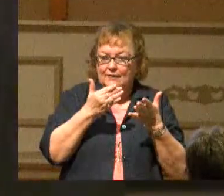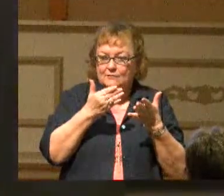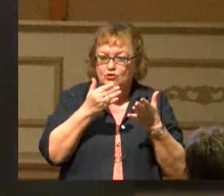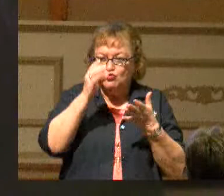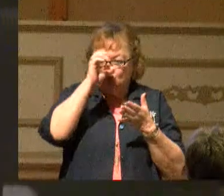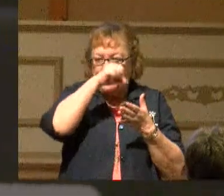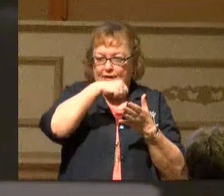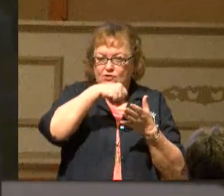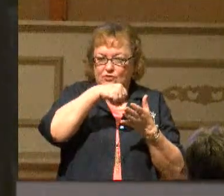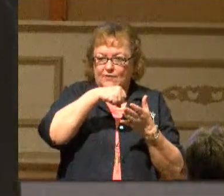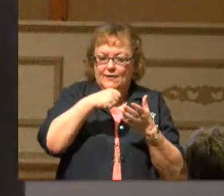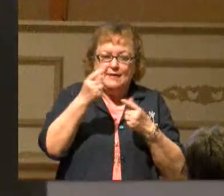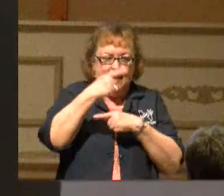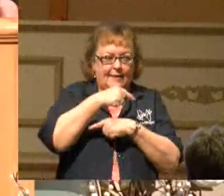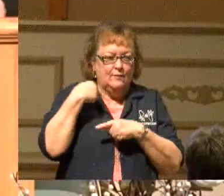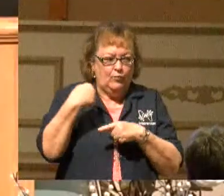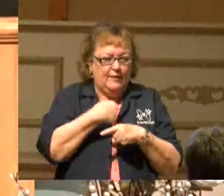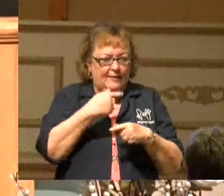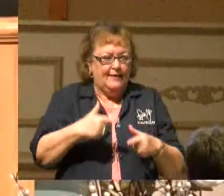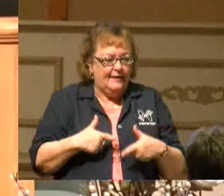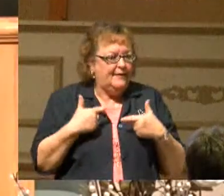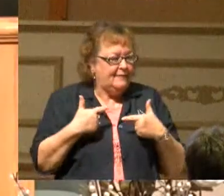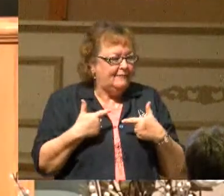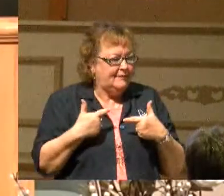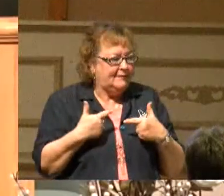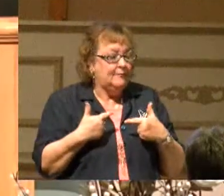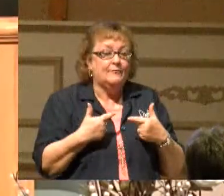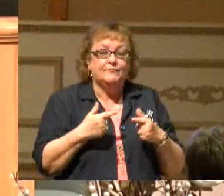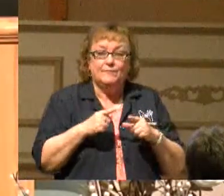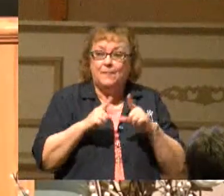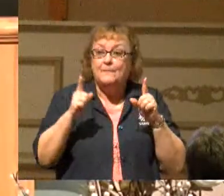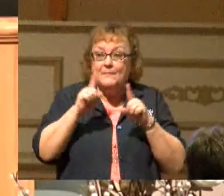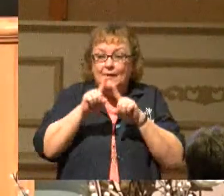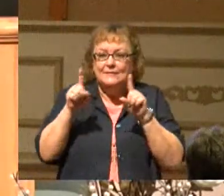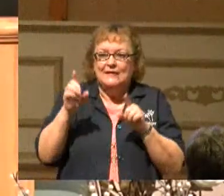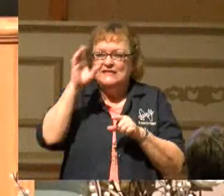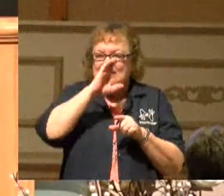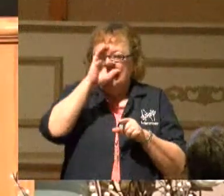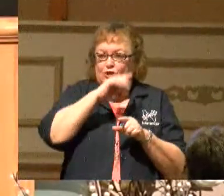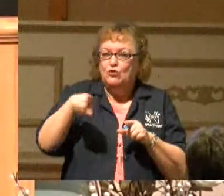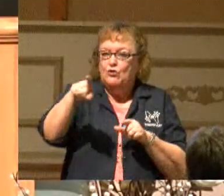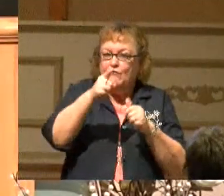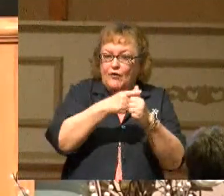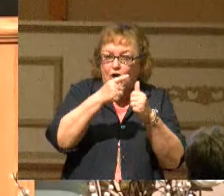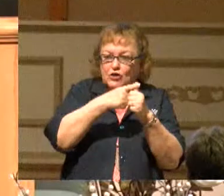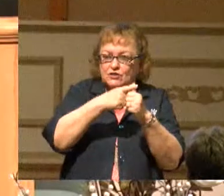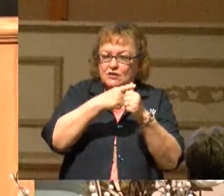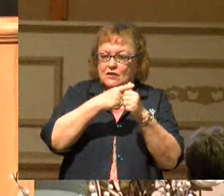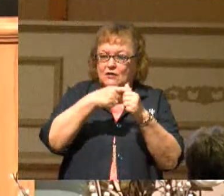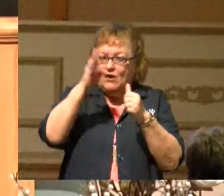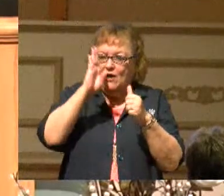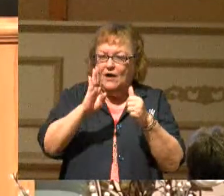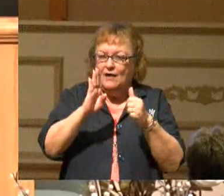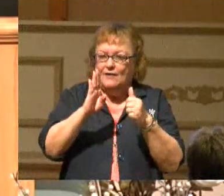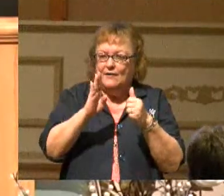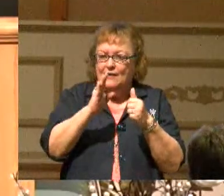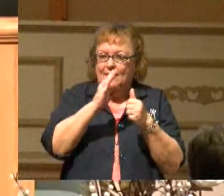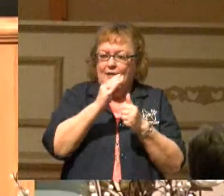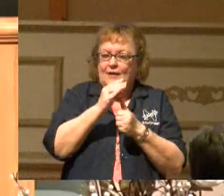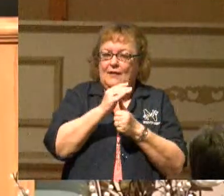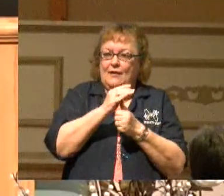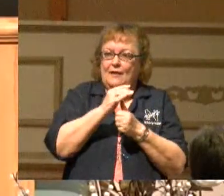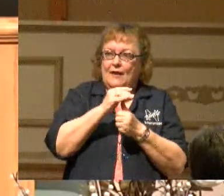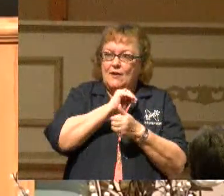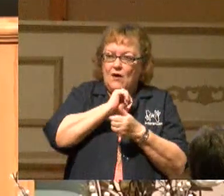Strange, the day in which we live. But seek ye first the kingdom of God and His righteousness, and all these things shall be added